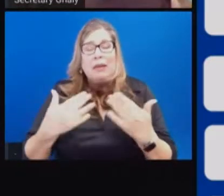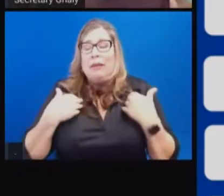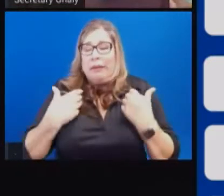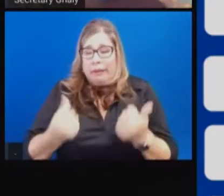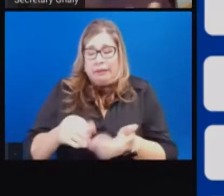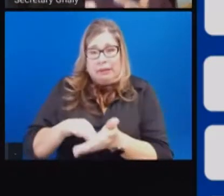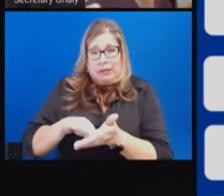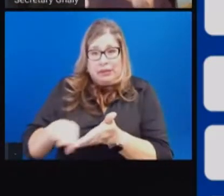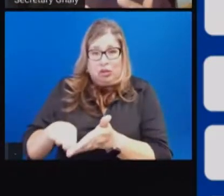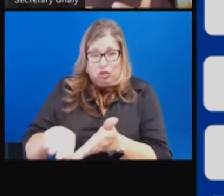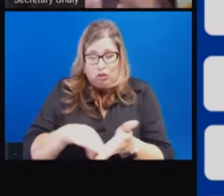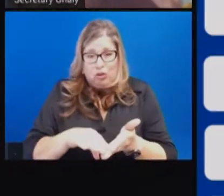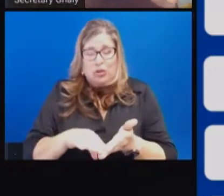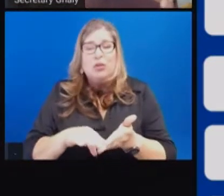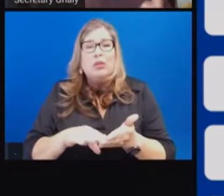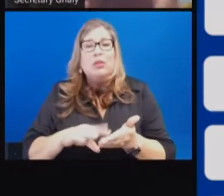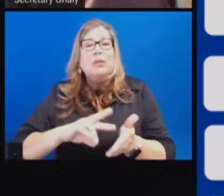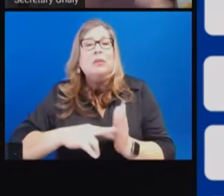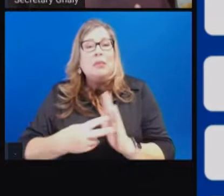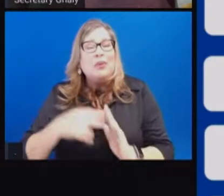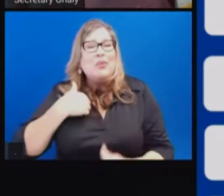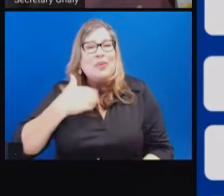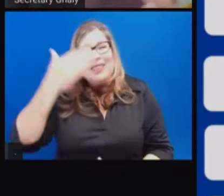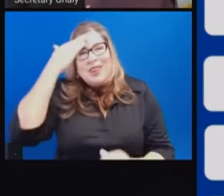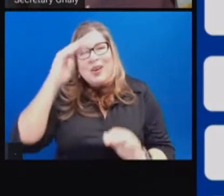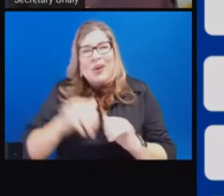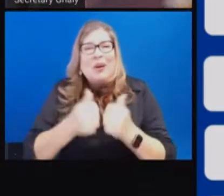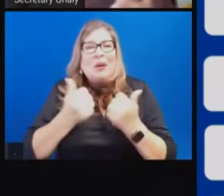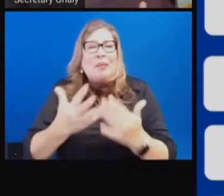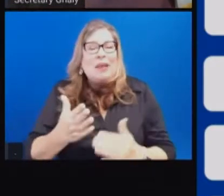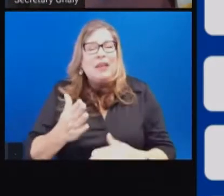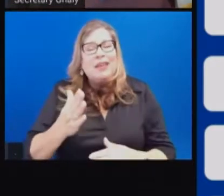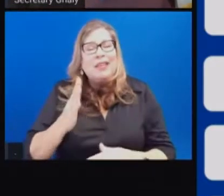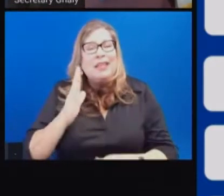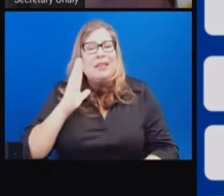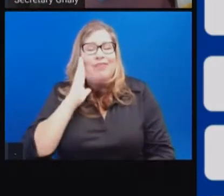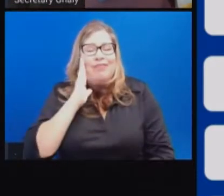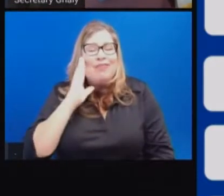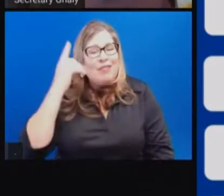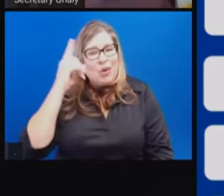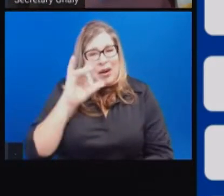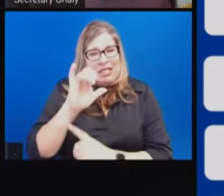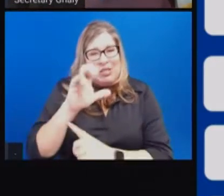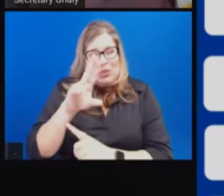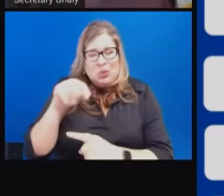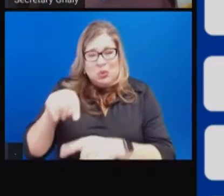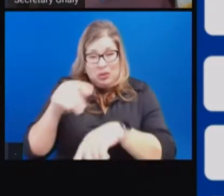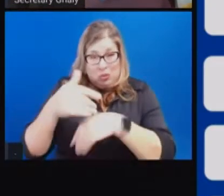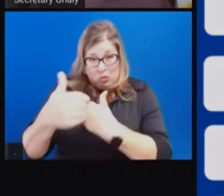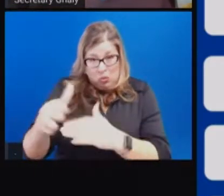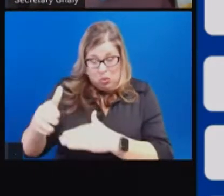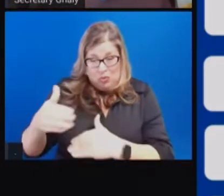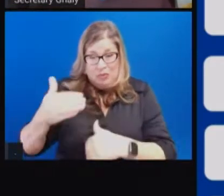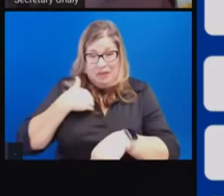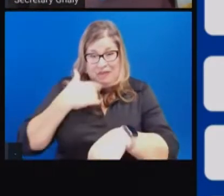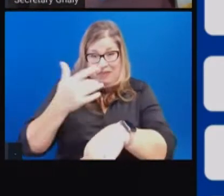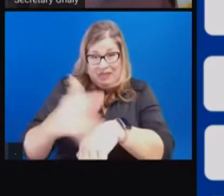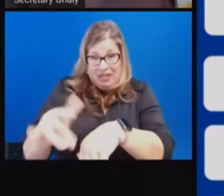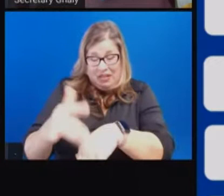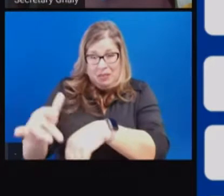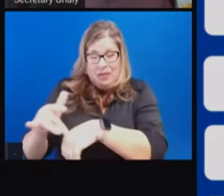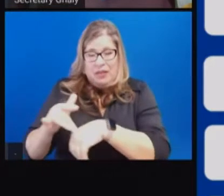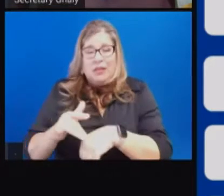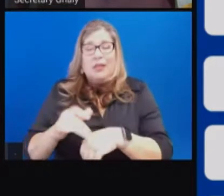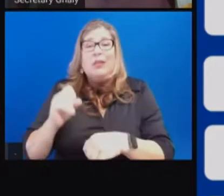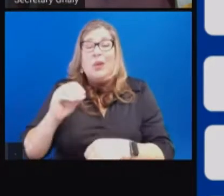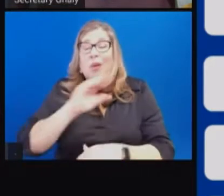will be occupied by individuals who are coming in and out of that ICU. Together, putting